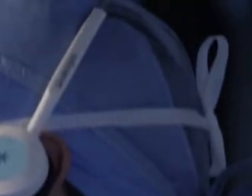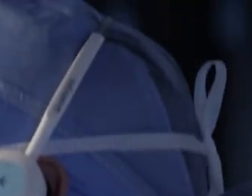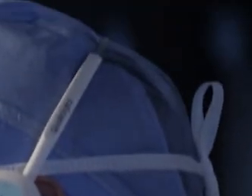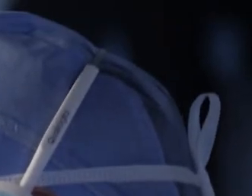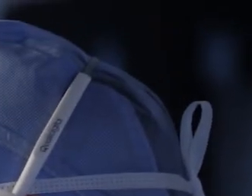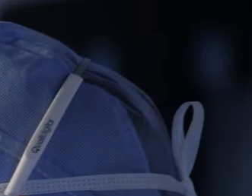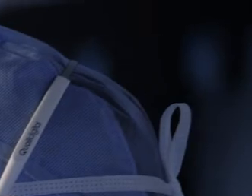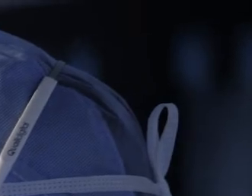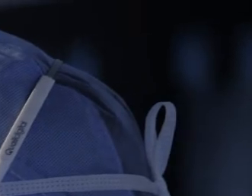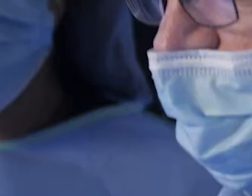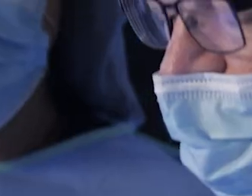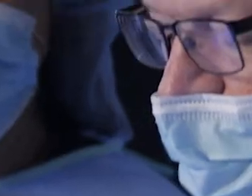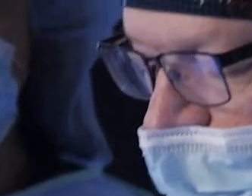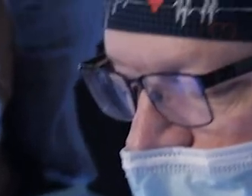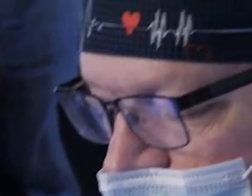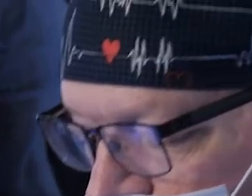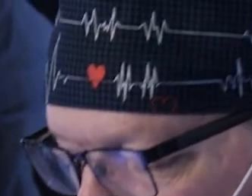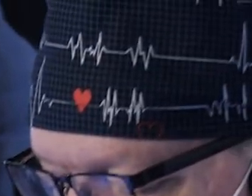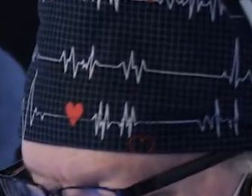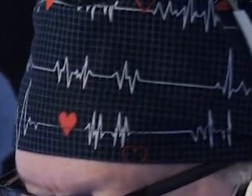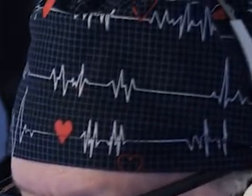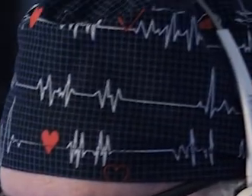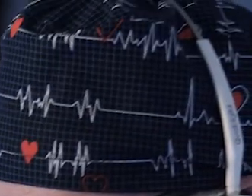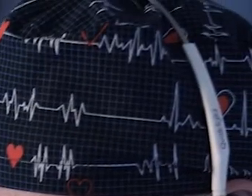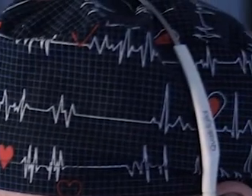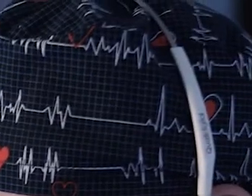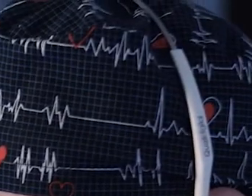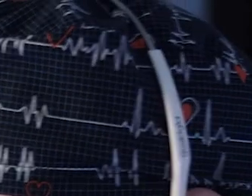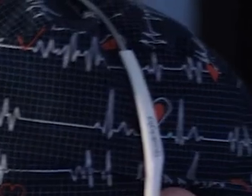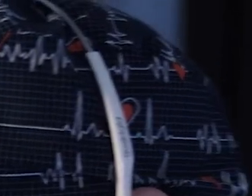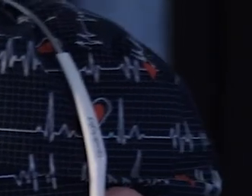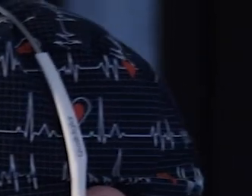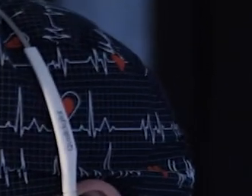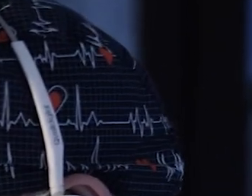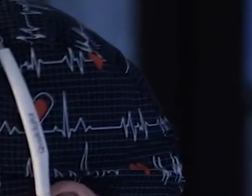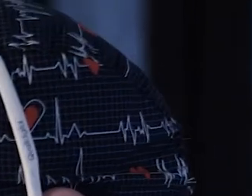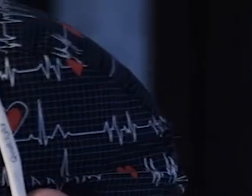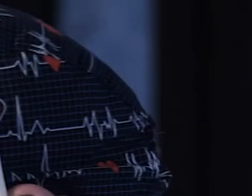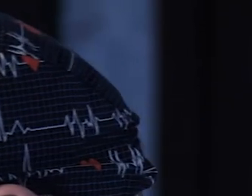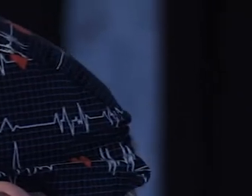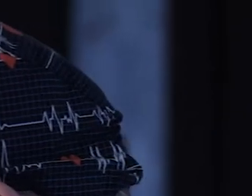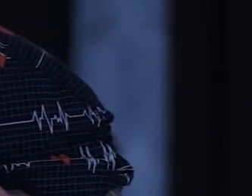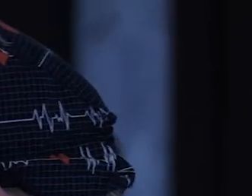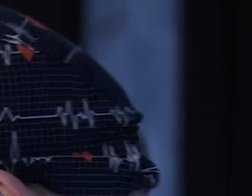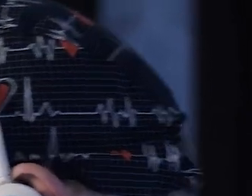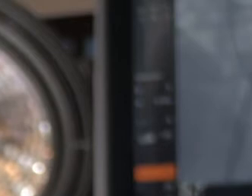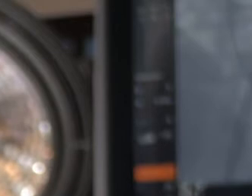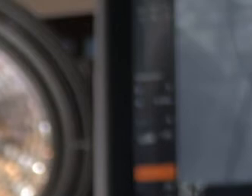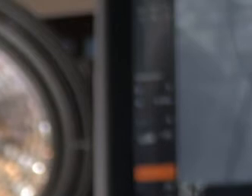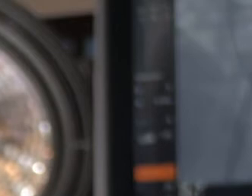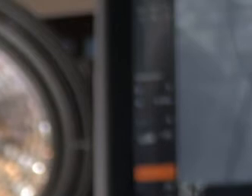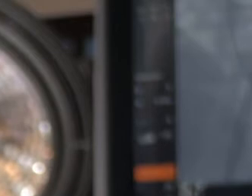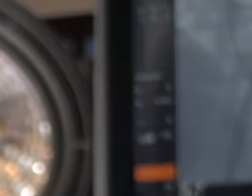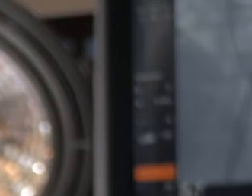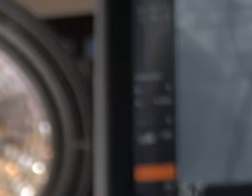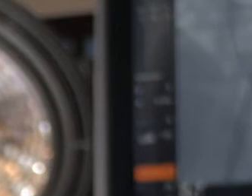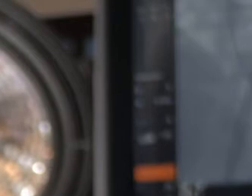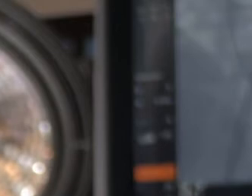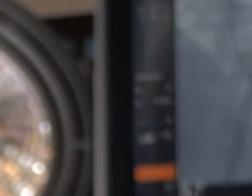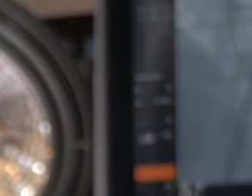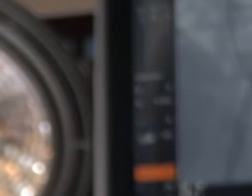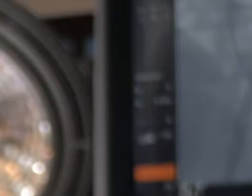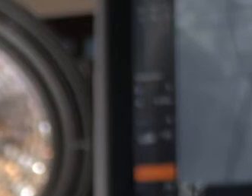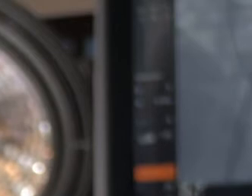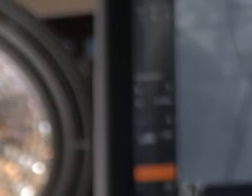have coupled that with cutting-edge technology, providing them the best equipment and operating rooms available. The result is